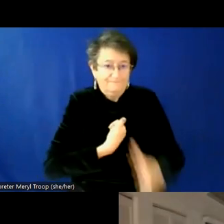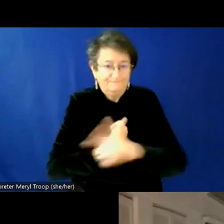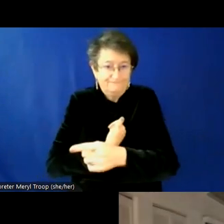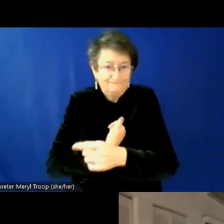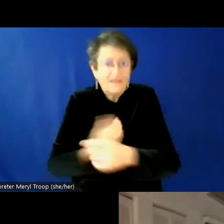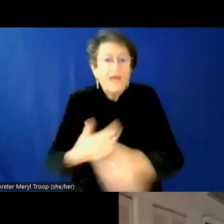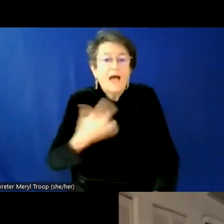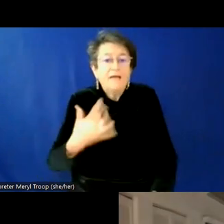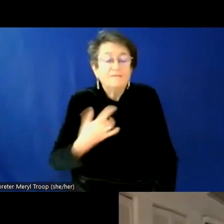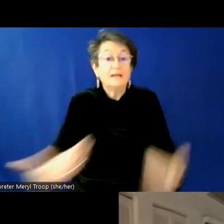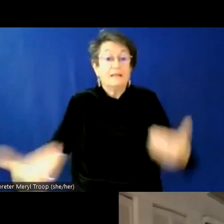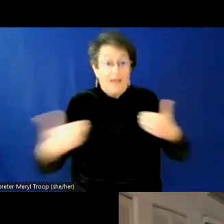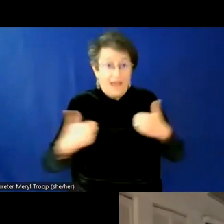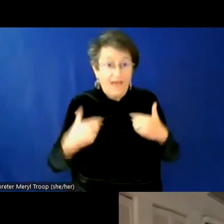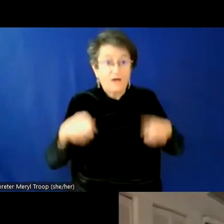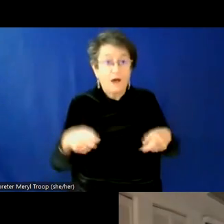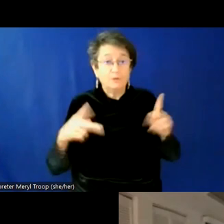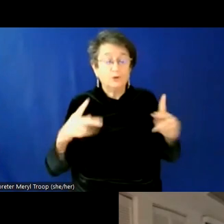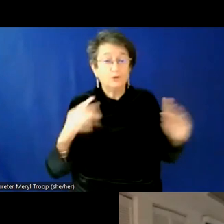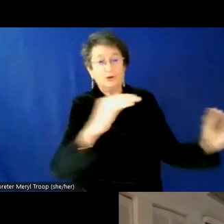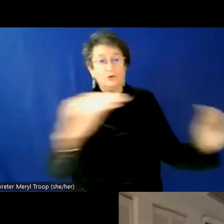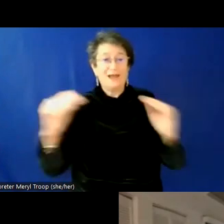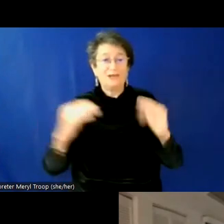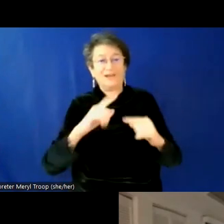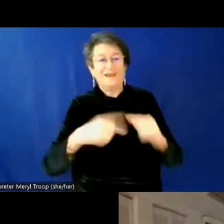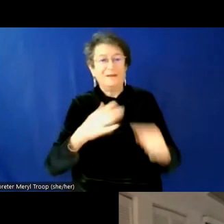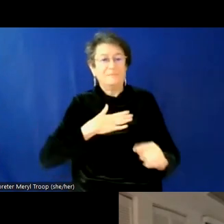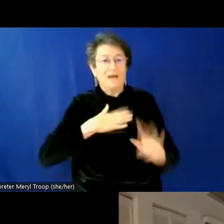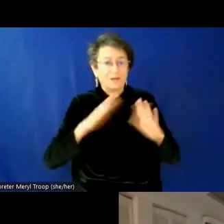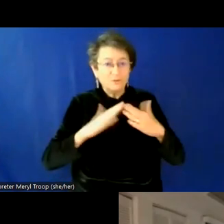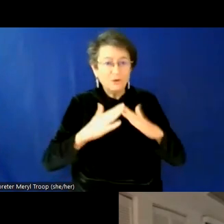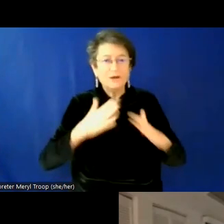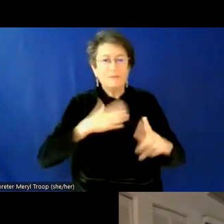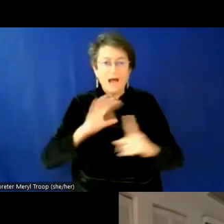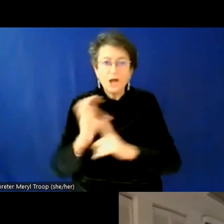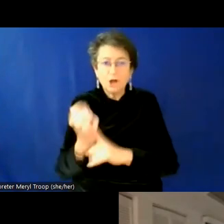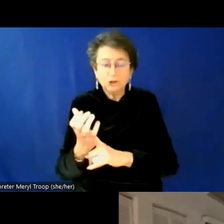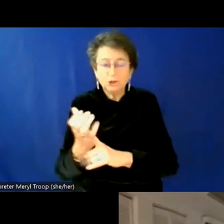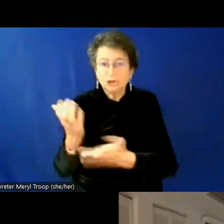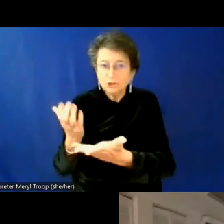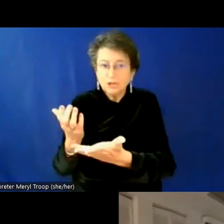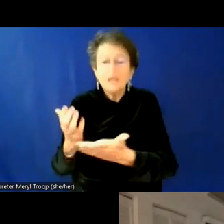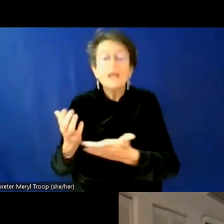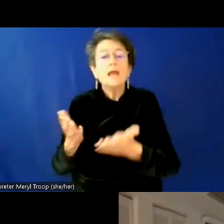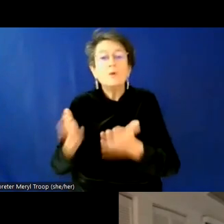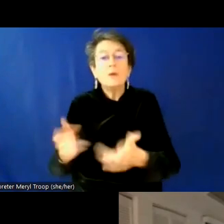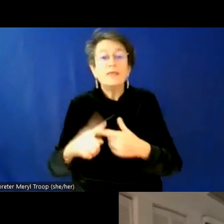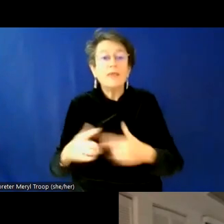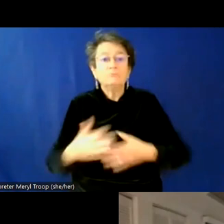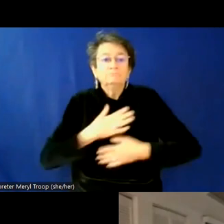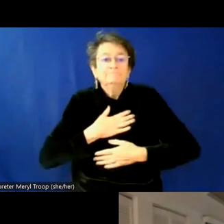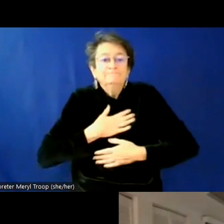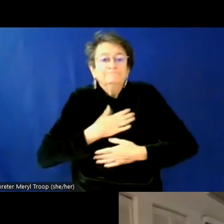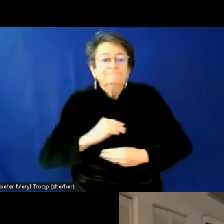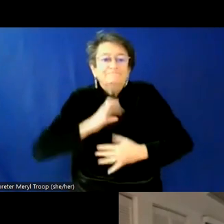I have an opportunity to educate about my community, about my culture, um, in a way that for me is very rewarding, and I appreciate being